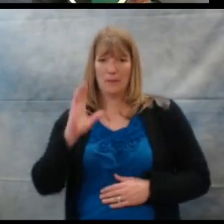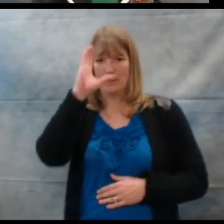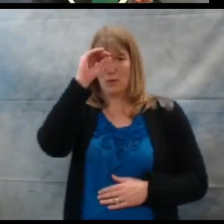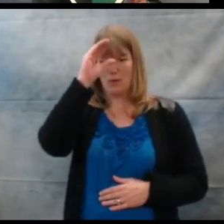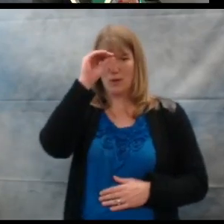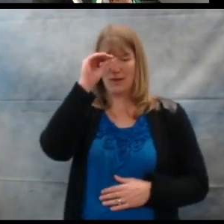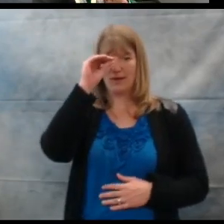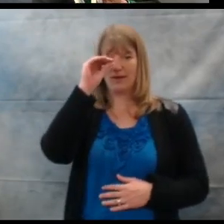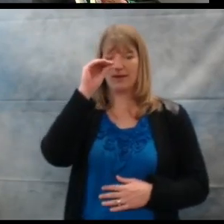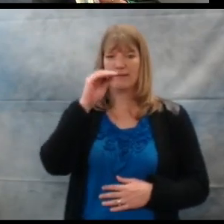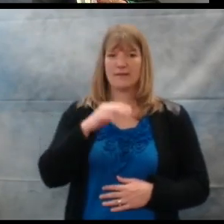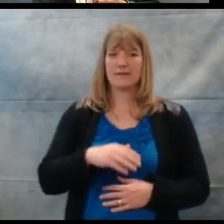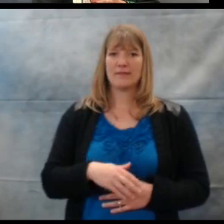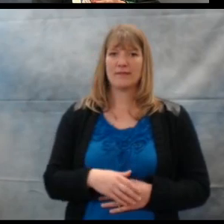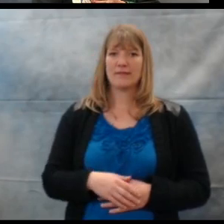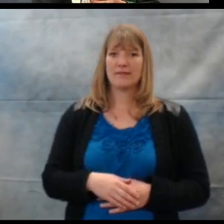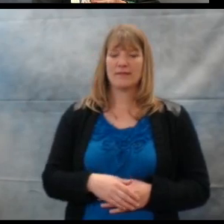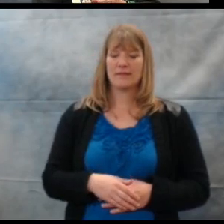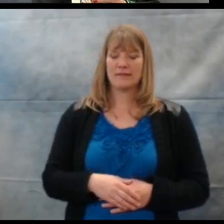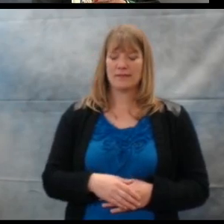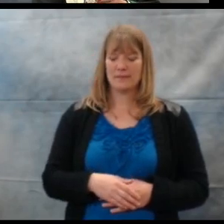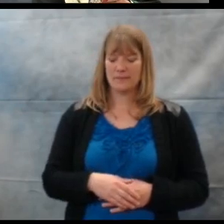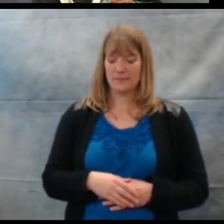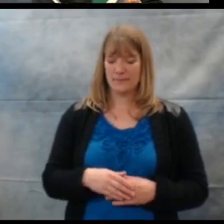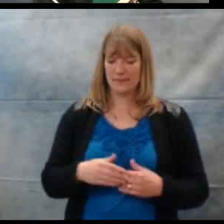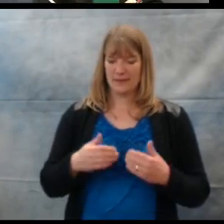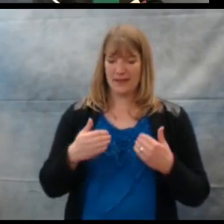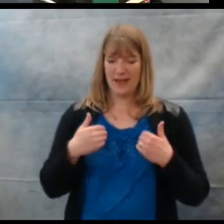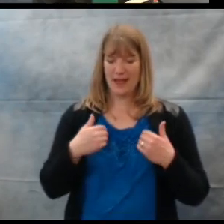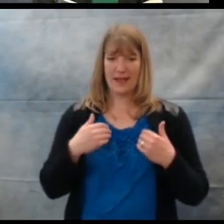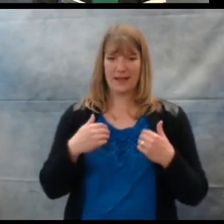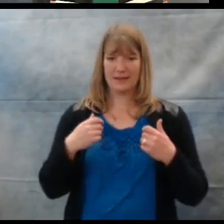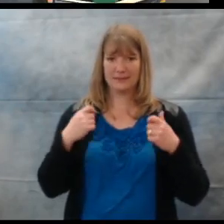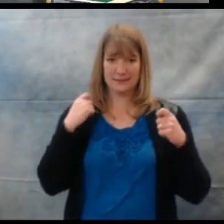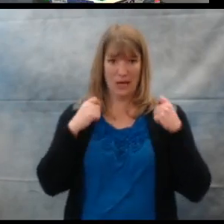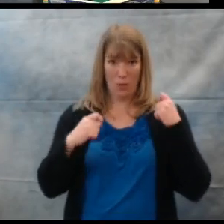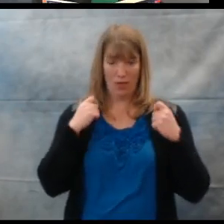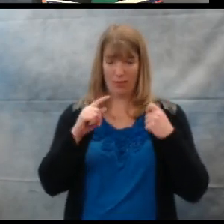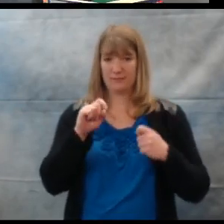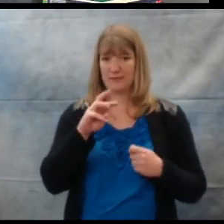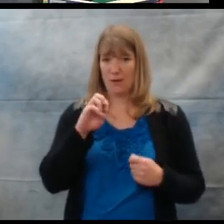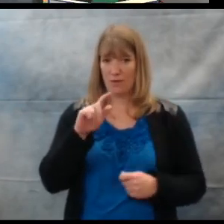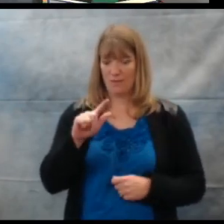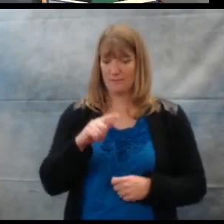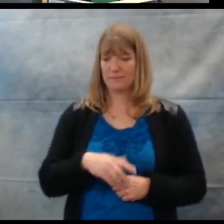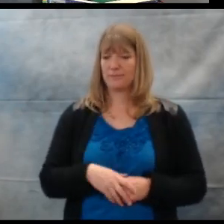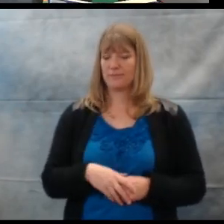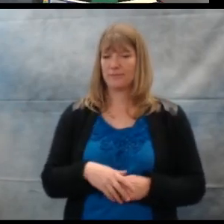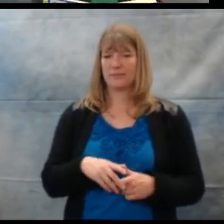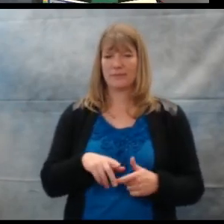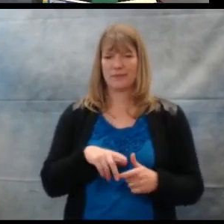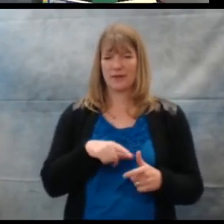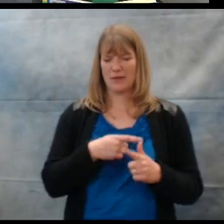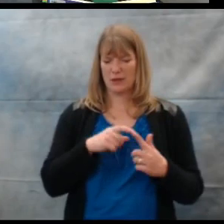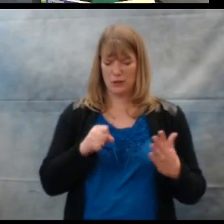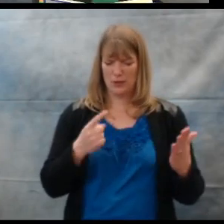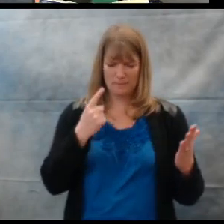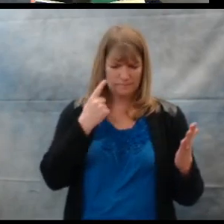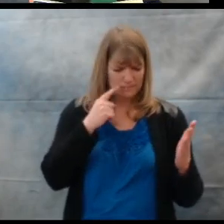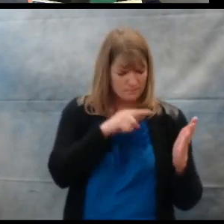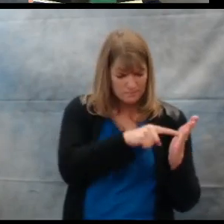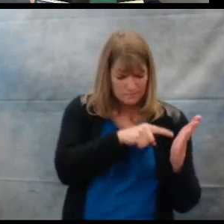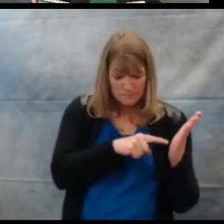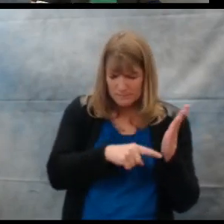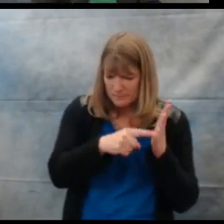little boy has a towel and you can point to all the